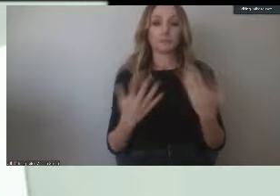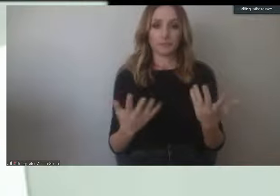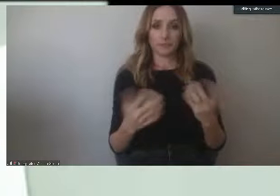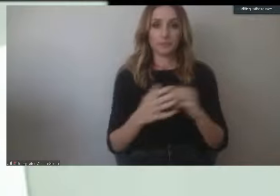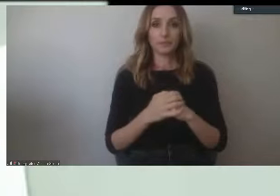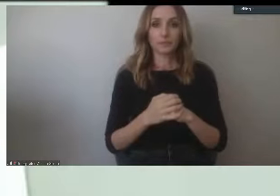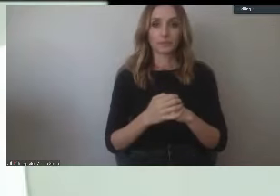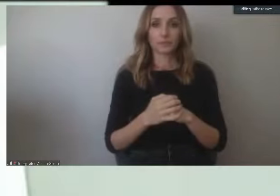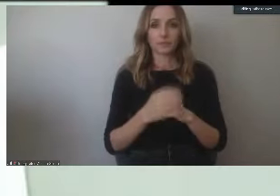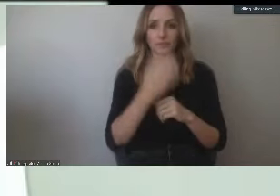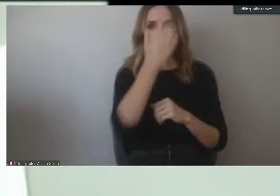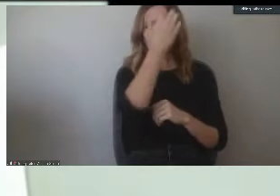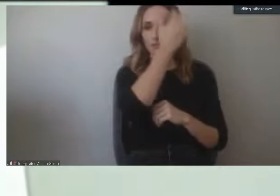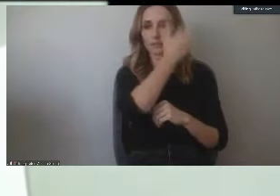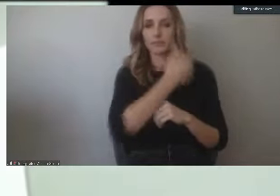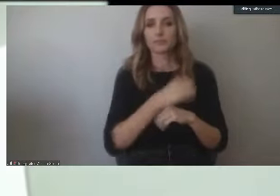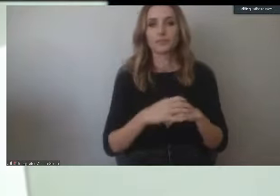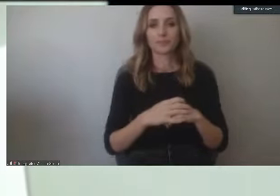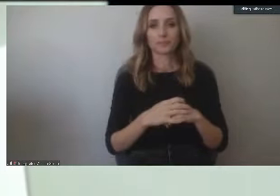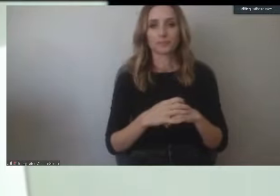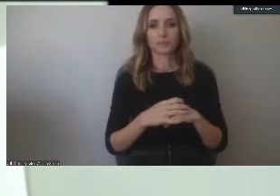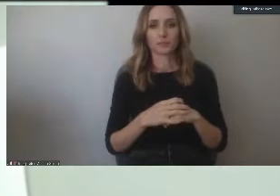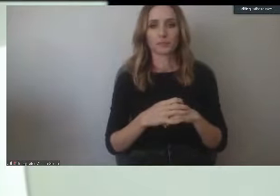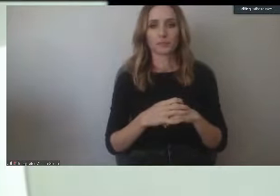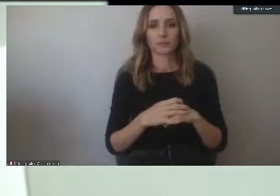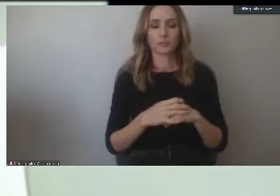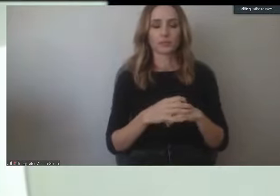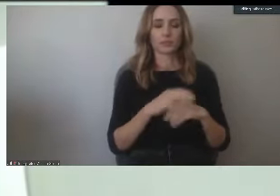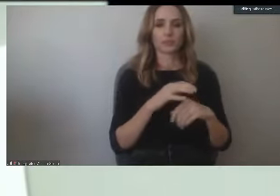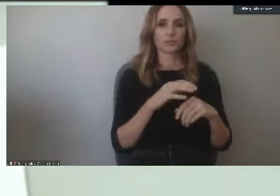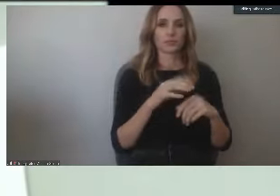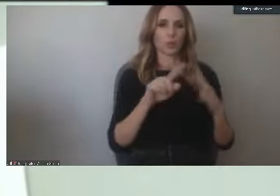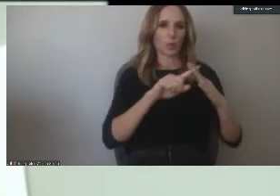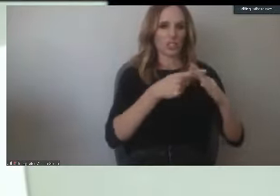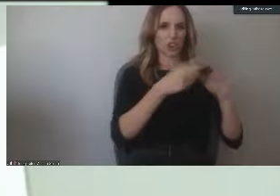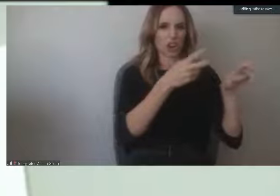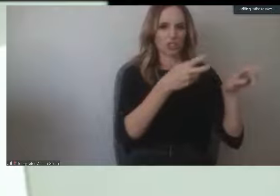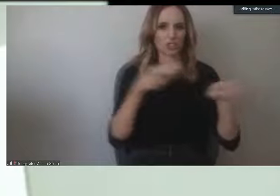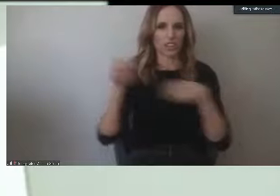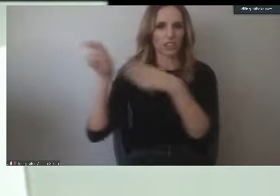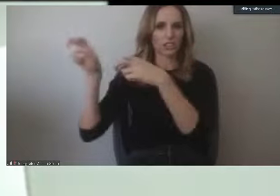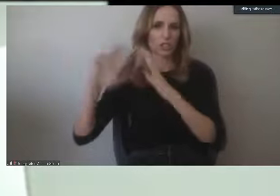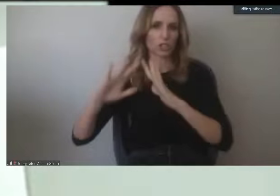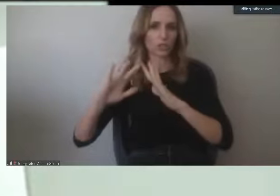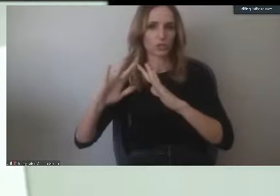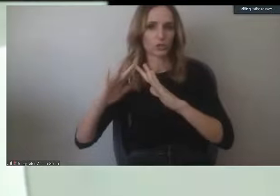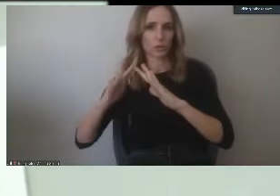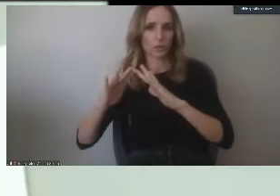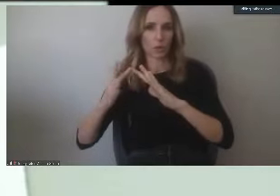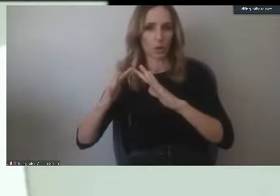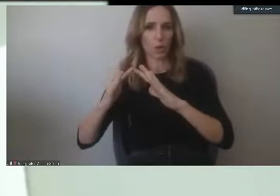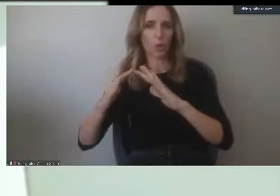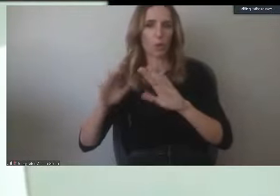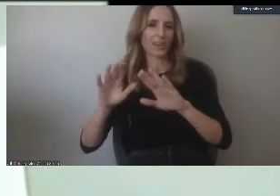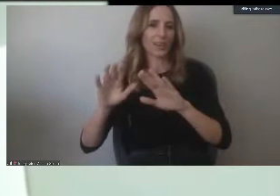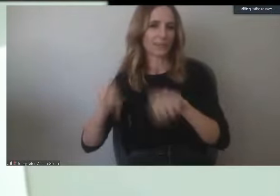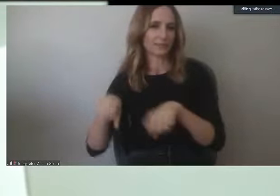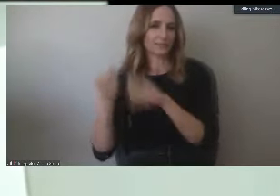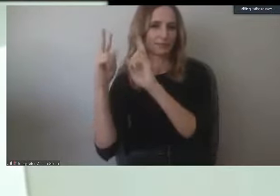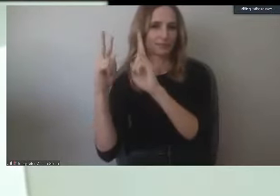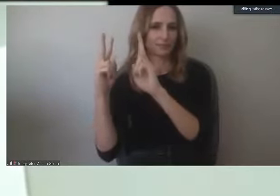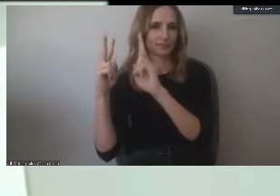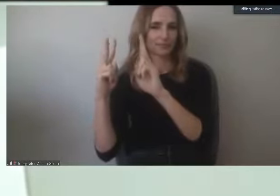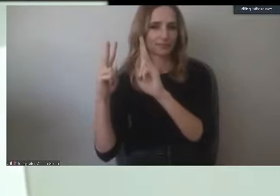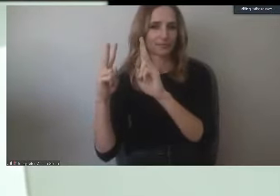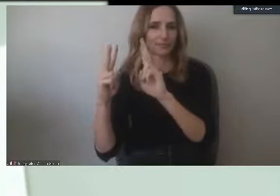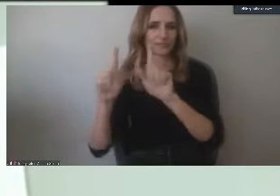start of the transition to remote student services, we launched a remote student services micro website that can be accessed